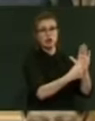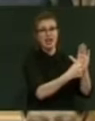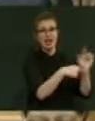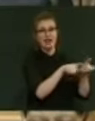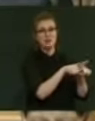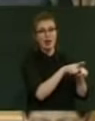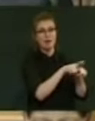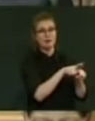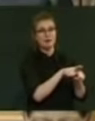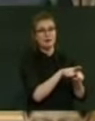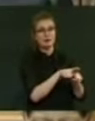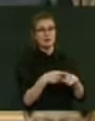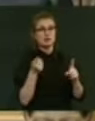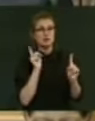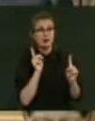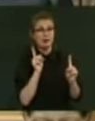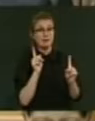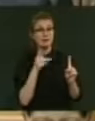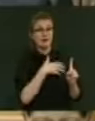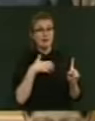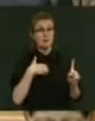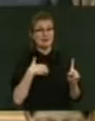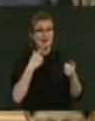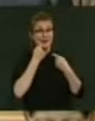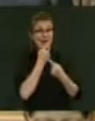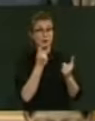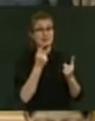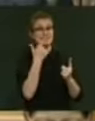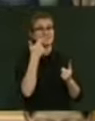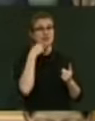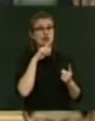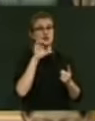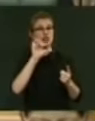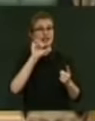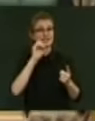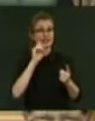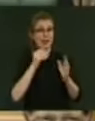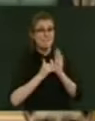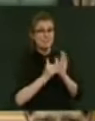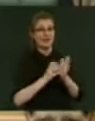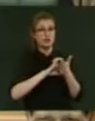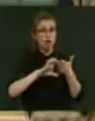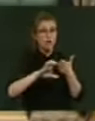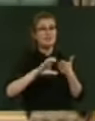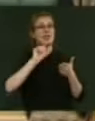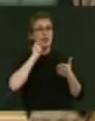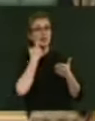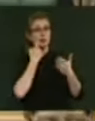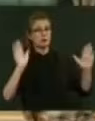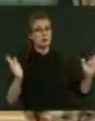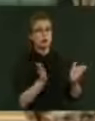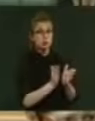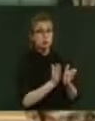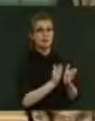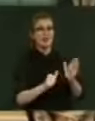$790 million that will be reducing the hardship among tamariki in the greatest